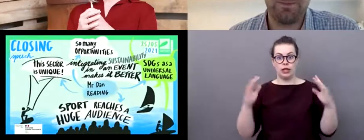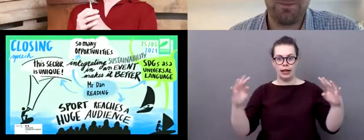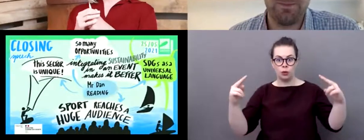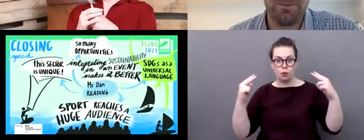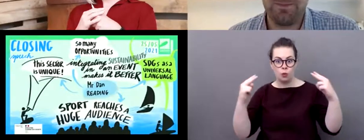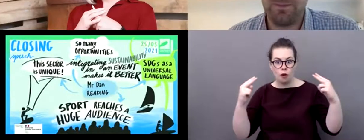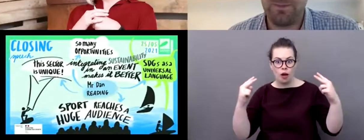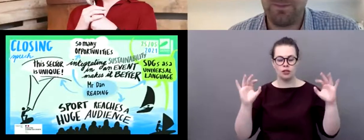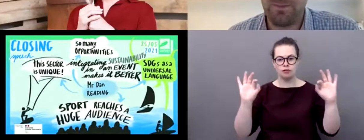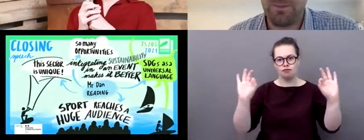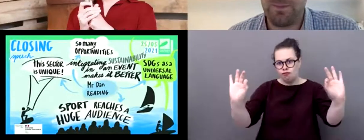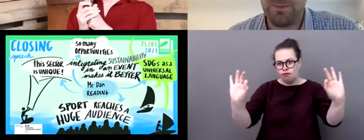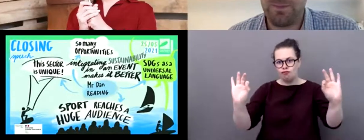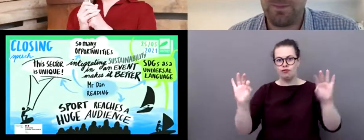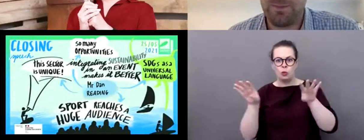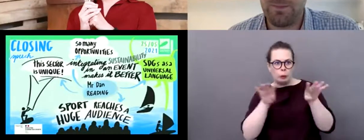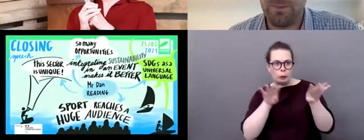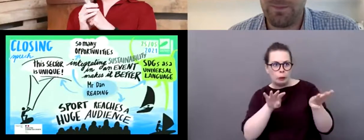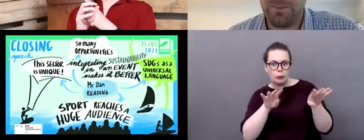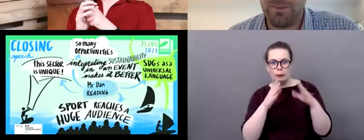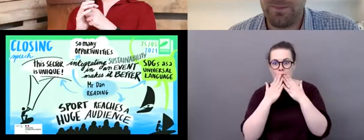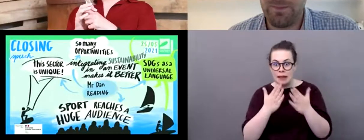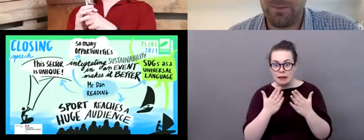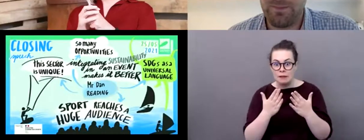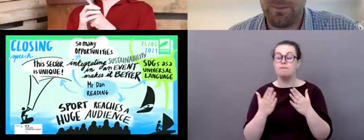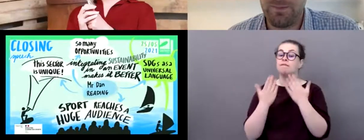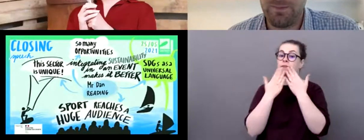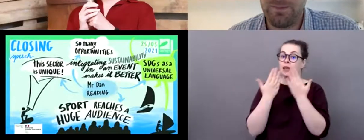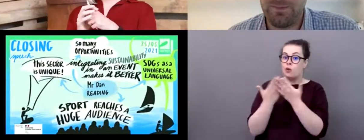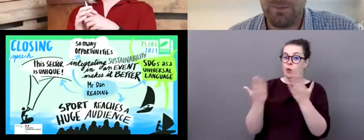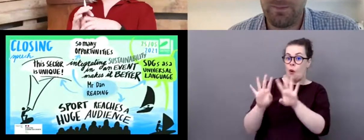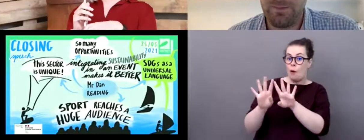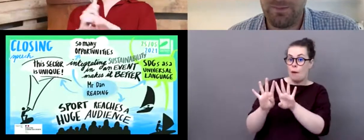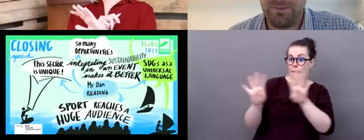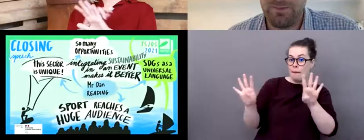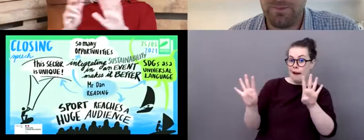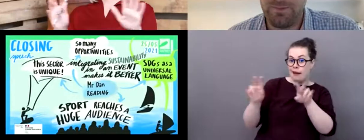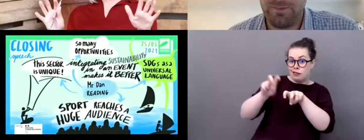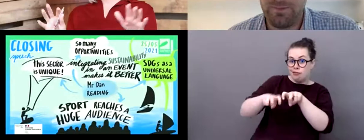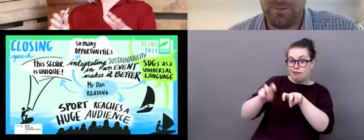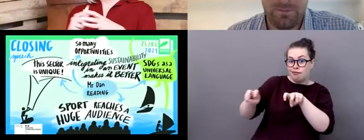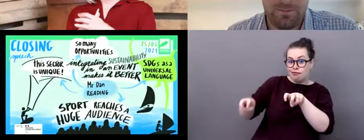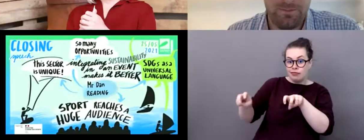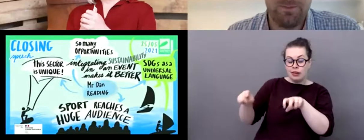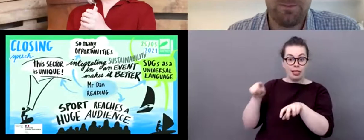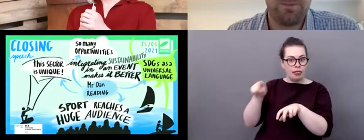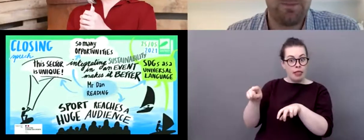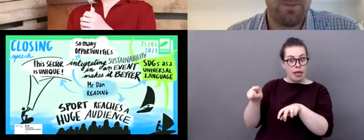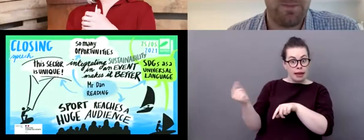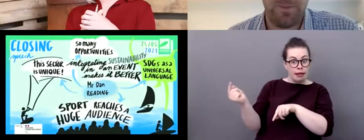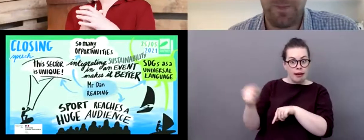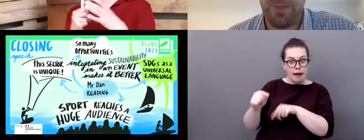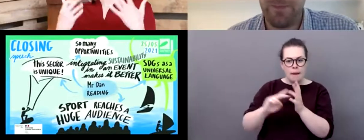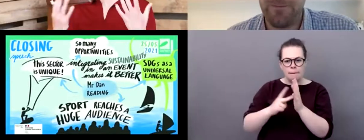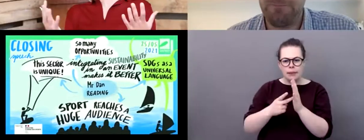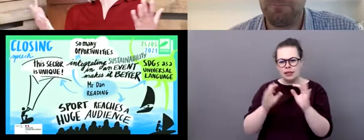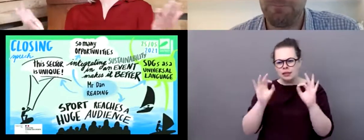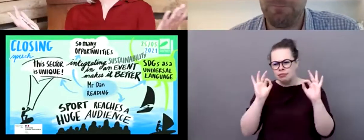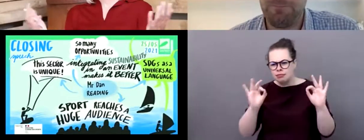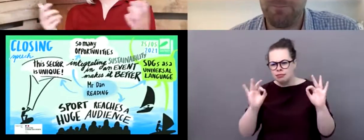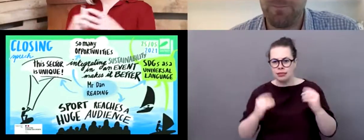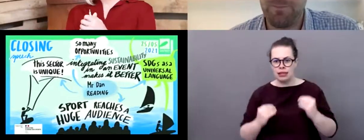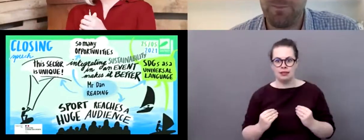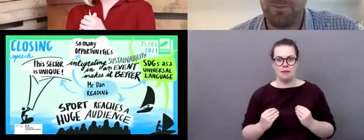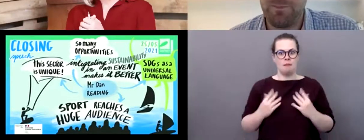much to the panelists. We, who actually made this morning an absolutely inspiring morning. I've learned so